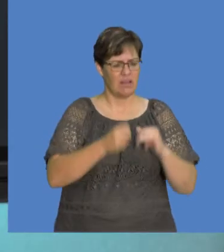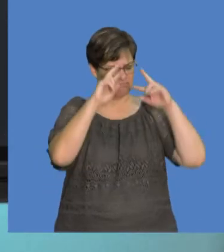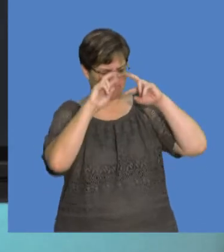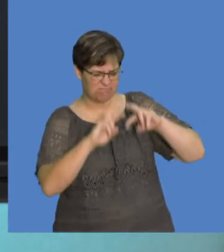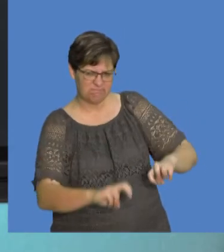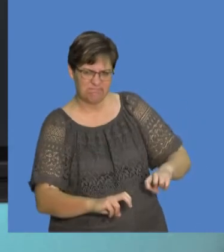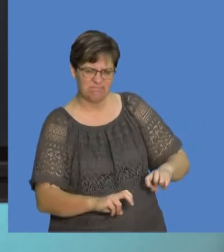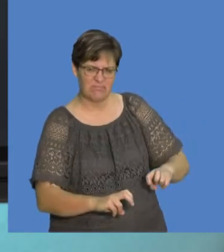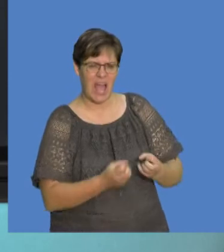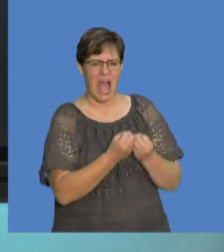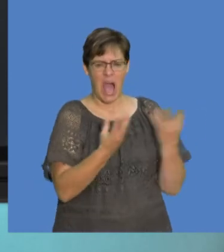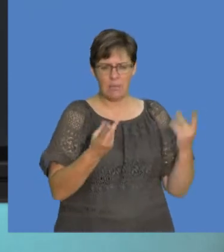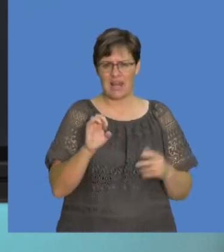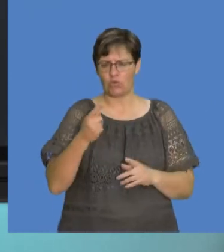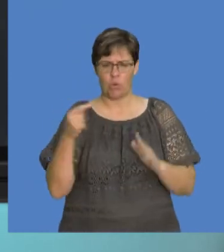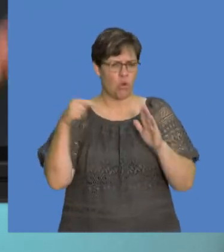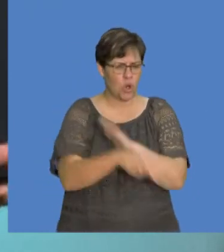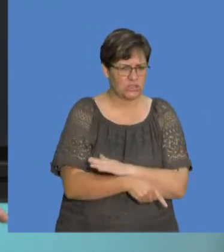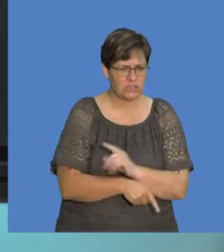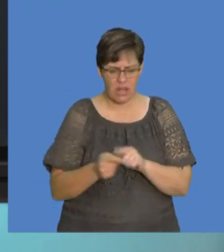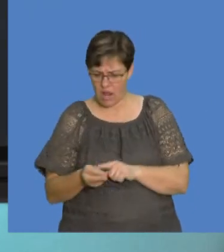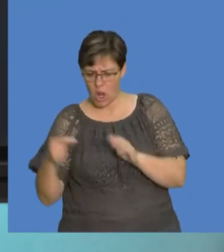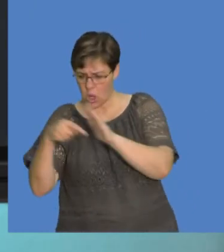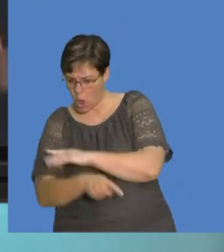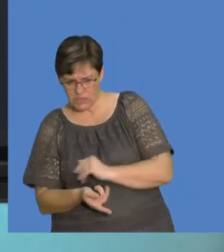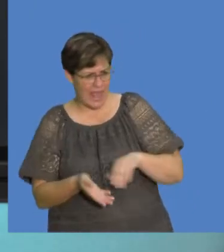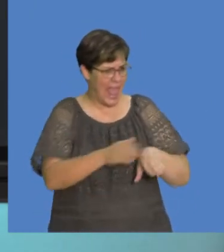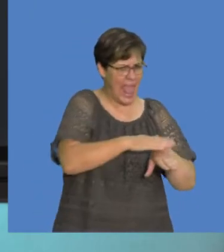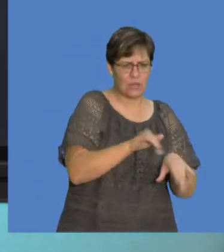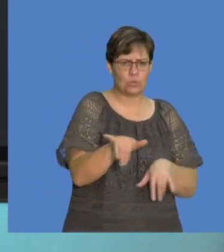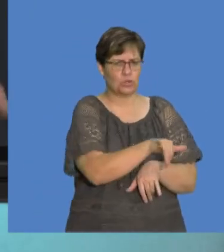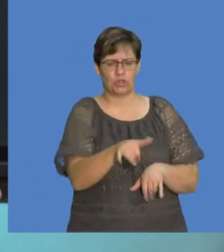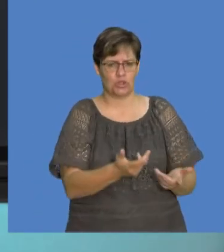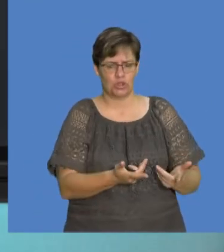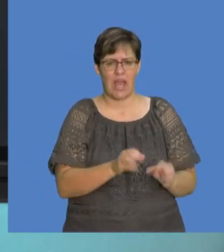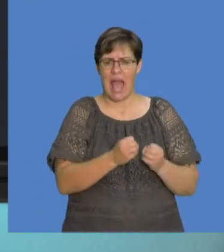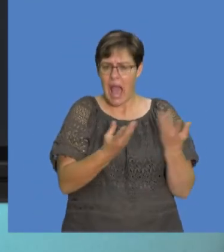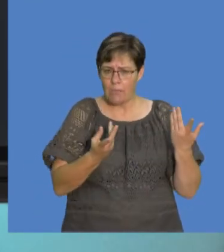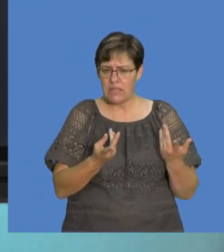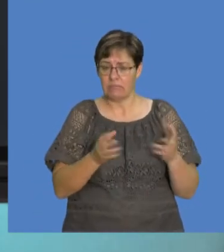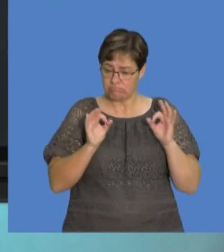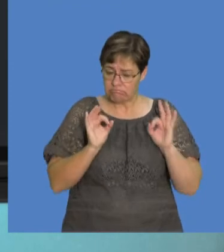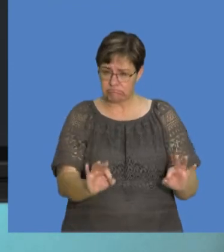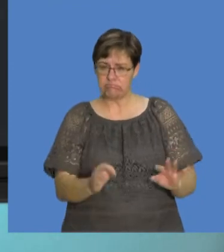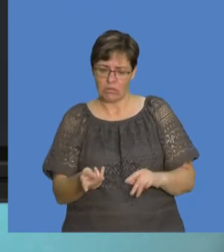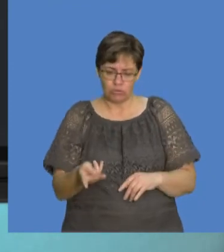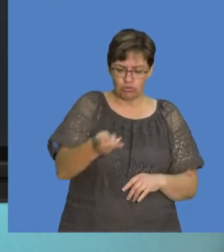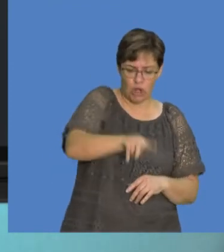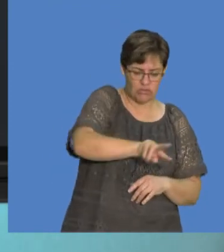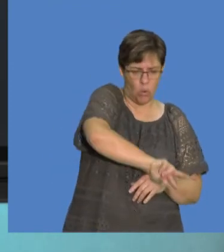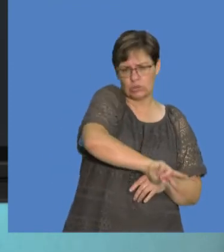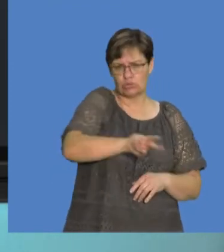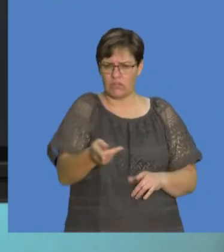just to try and interrogate as to how many electrons were lost, which one lost and which one is gaining, and how many electrons were